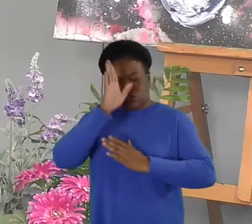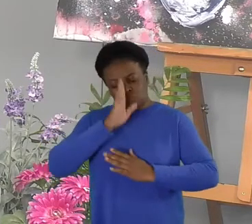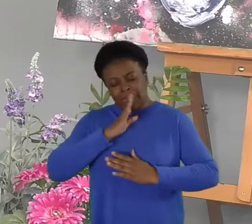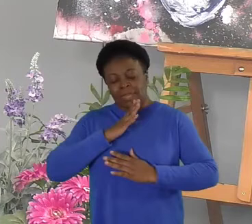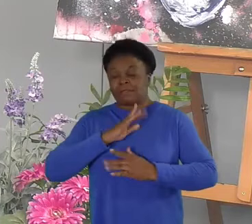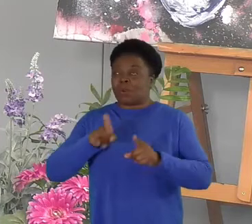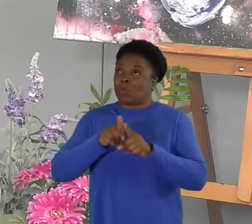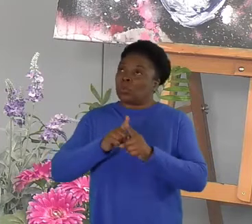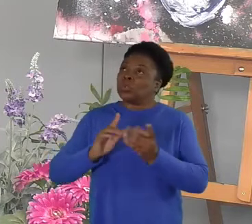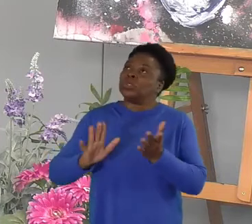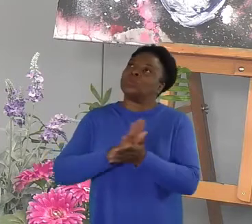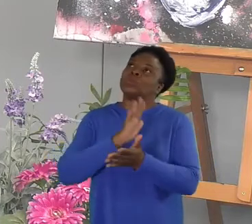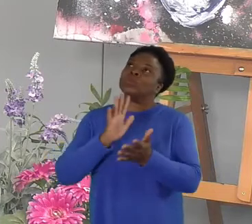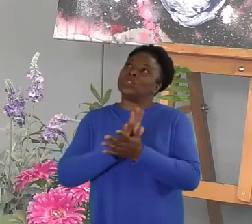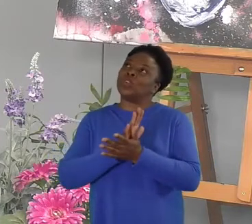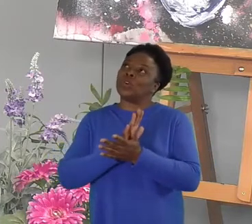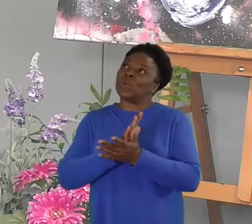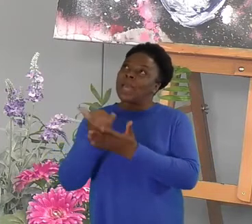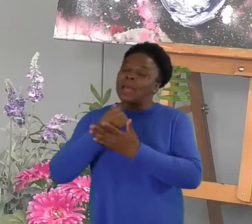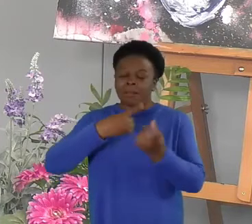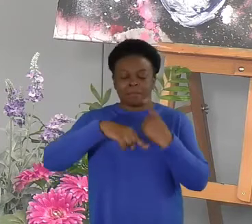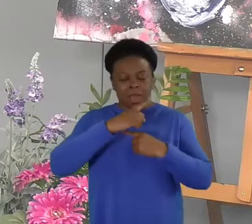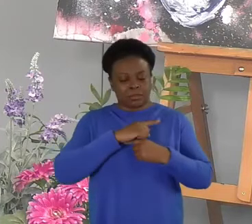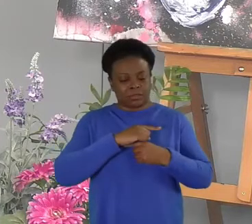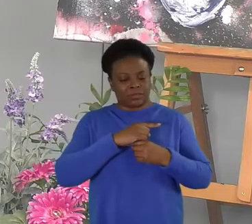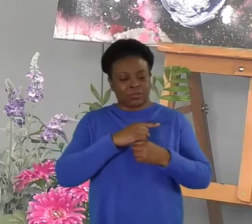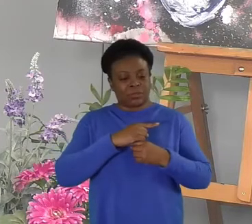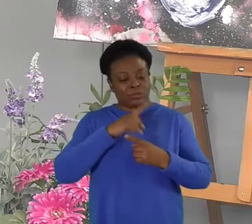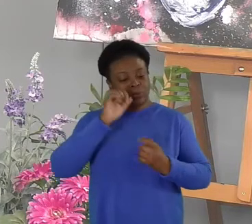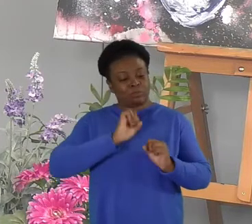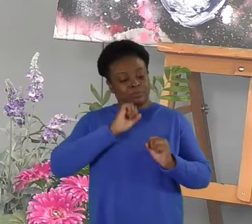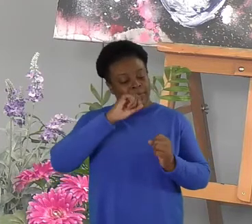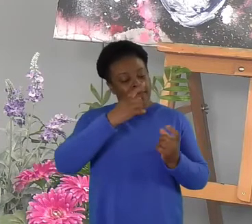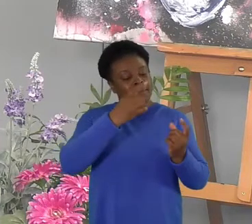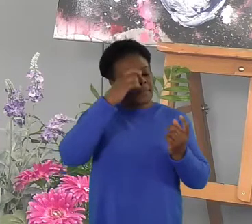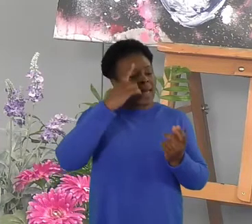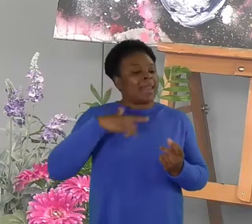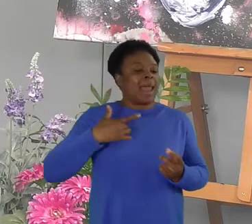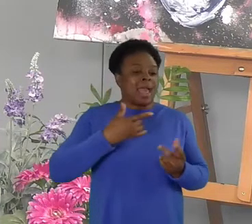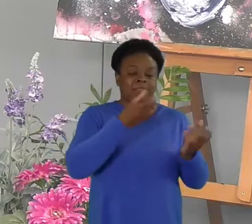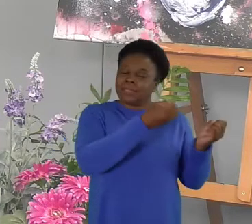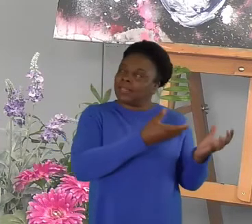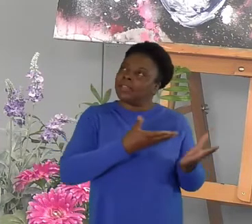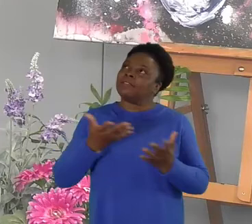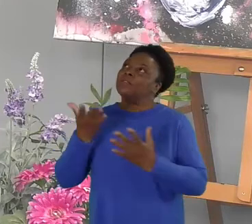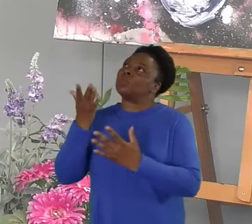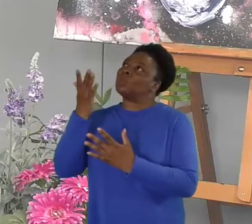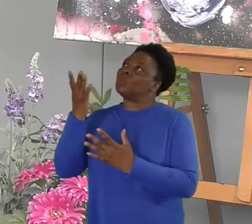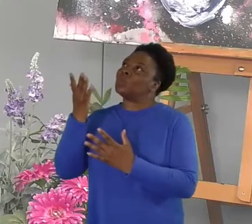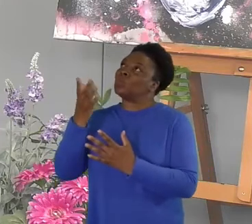give us the grace to entrust them to you, assured by your promise of eternal life.